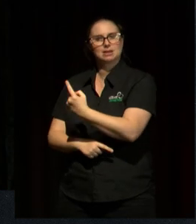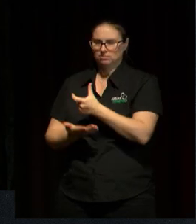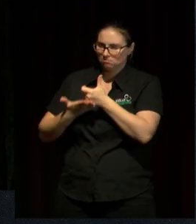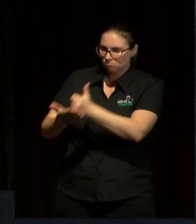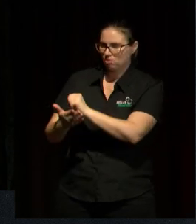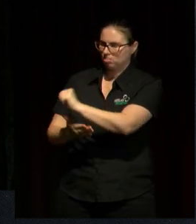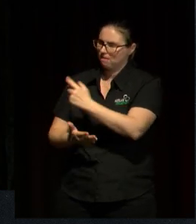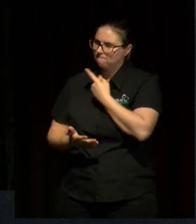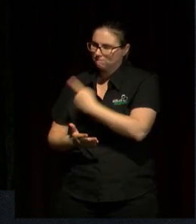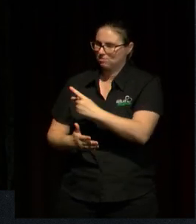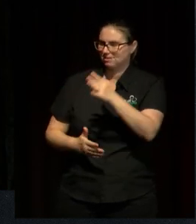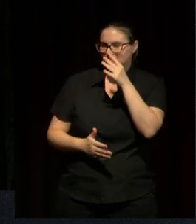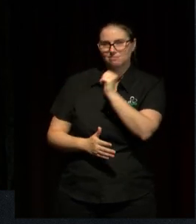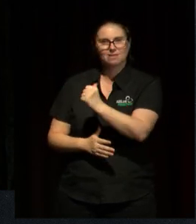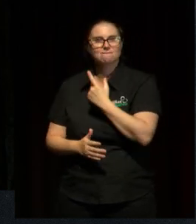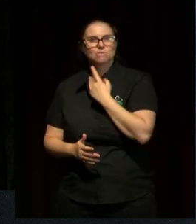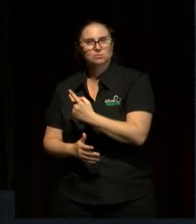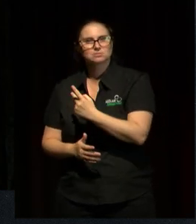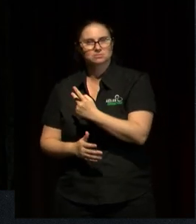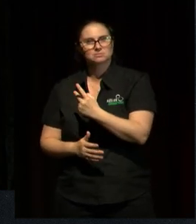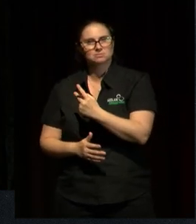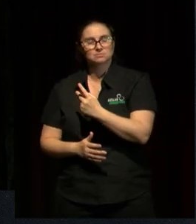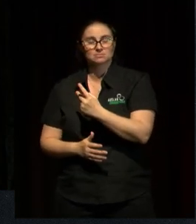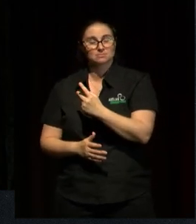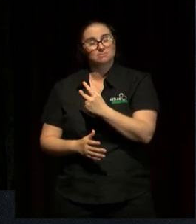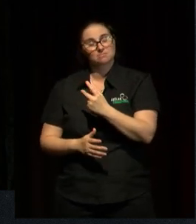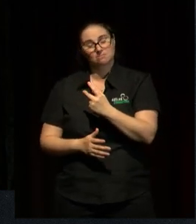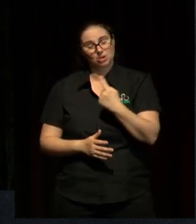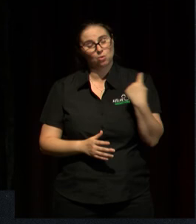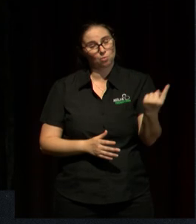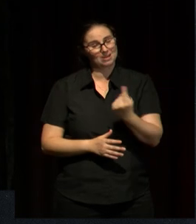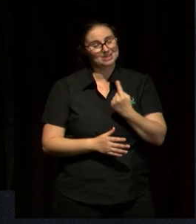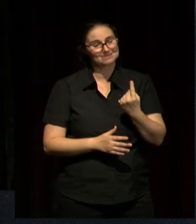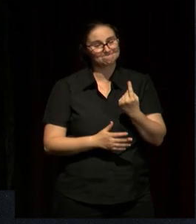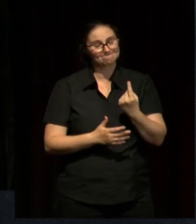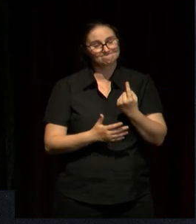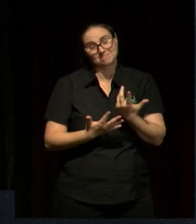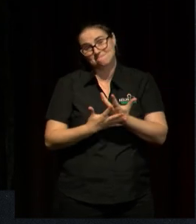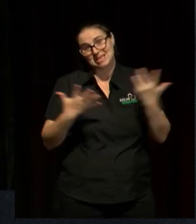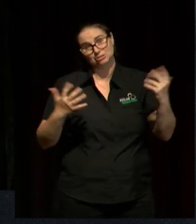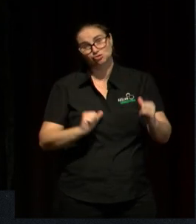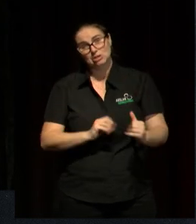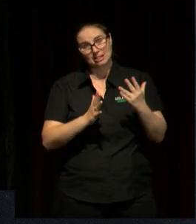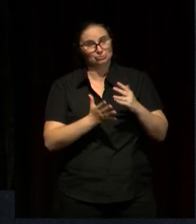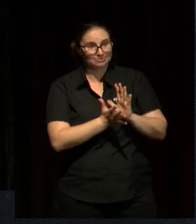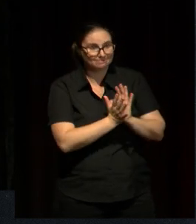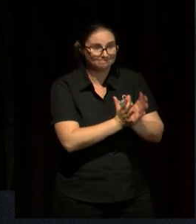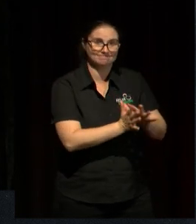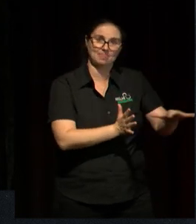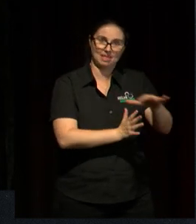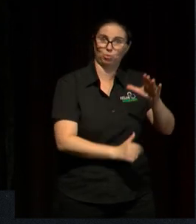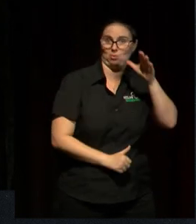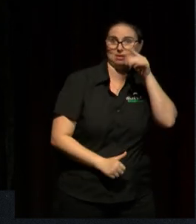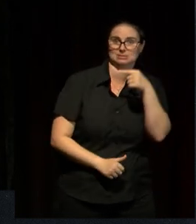But we have a great challenge to make people pay attention. We have a great challenge to get the investments